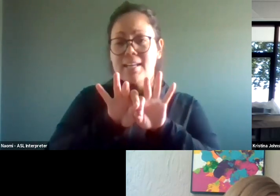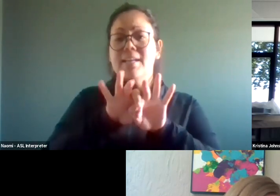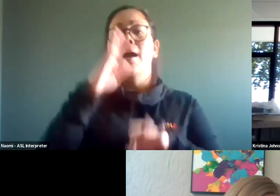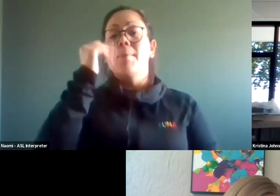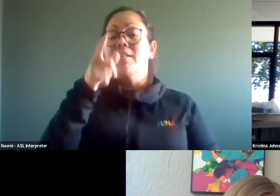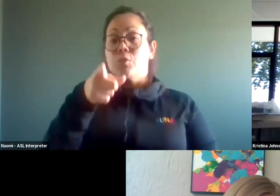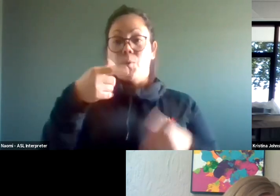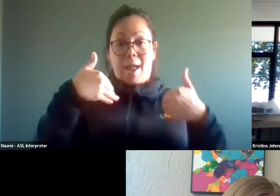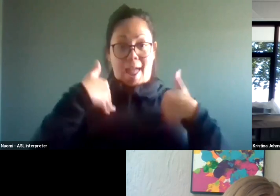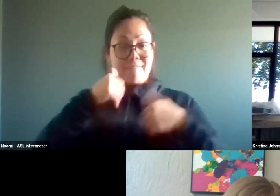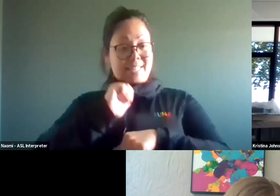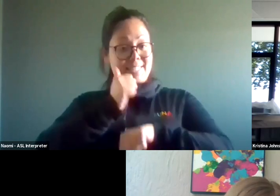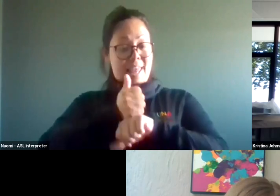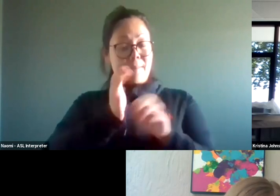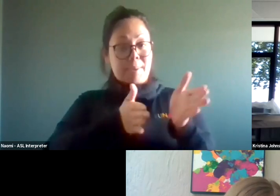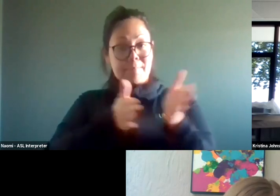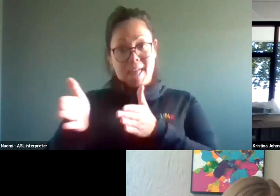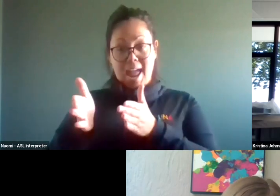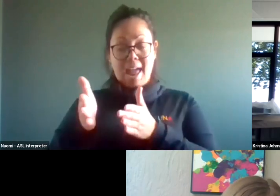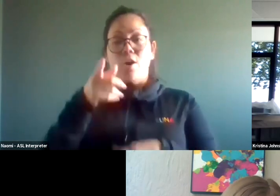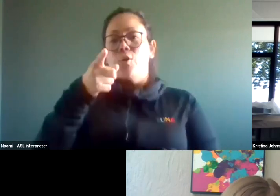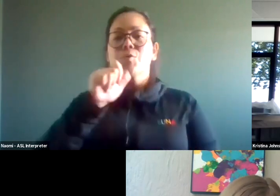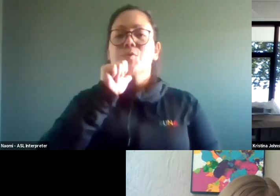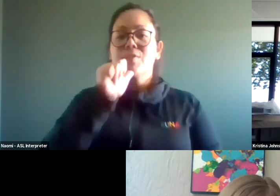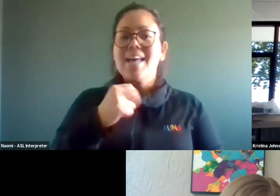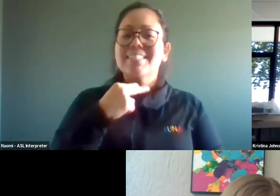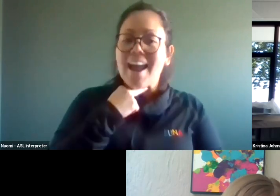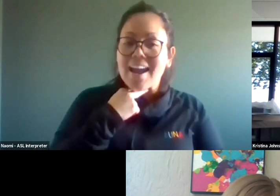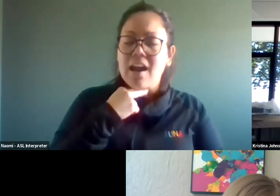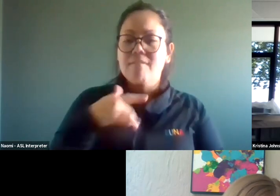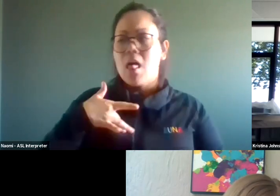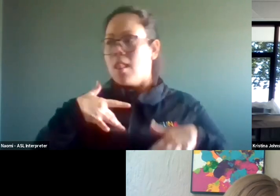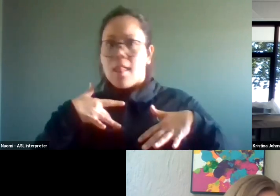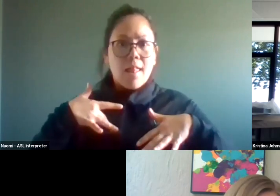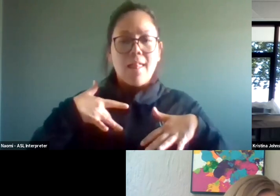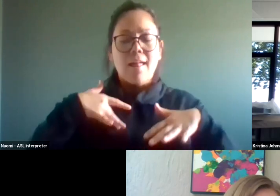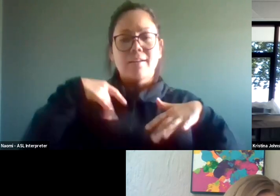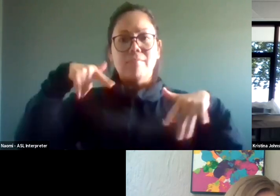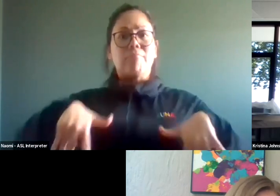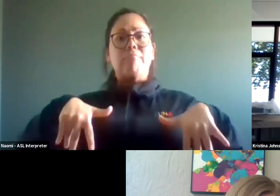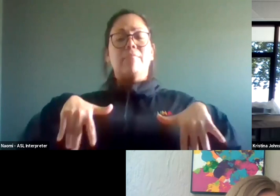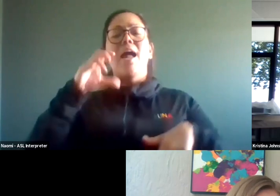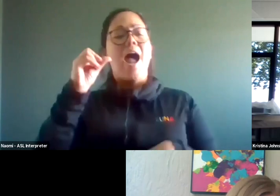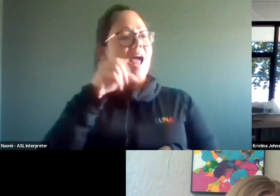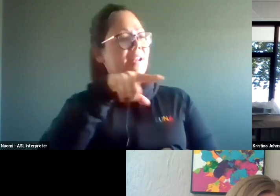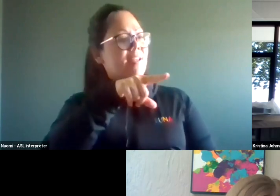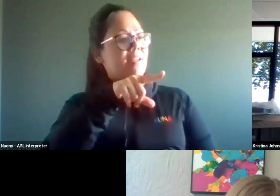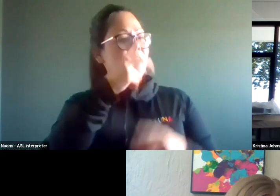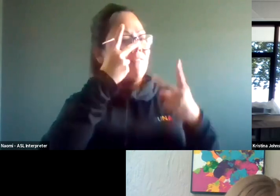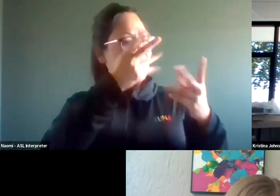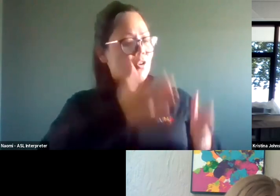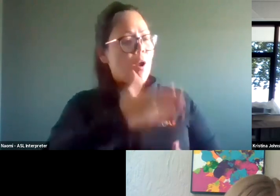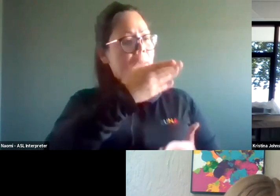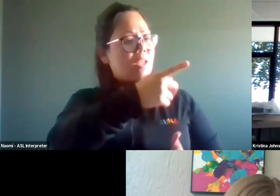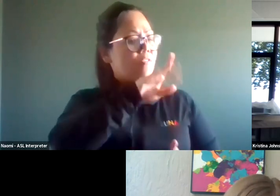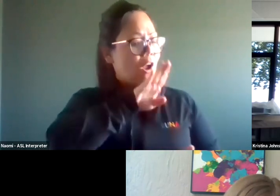a plan, you don't get stuck in situations where your staff are panicking and visitors are frustrated because things aren't ready.